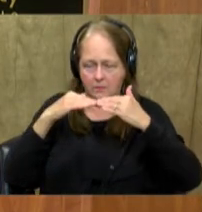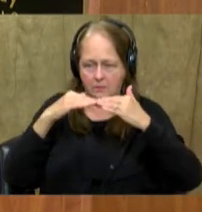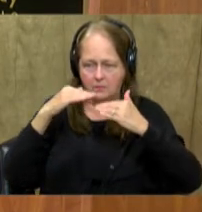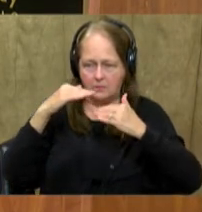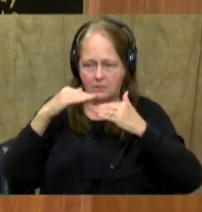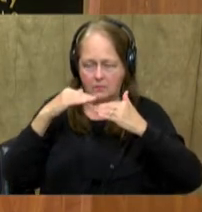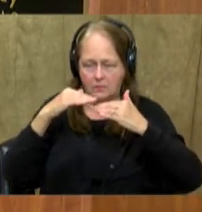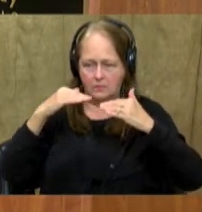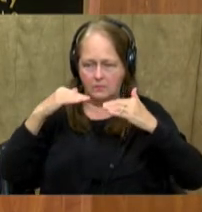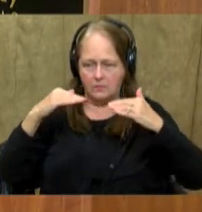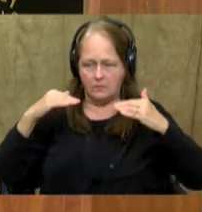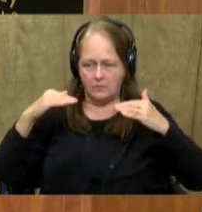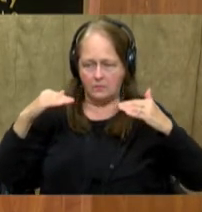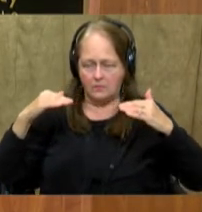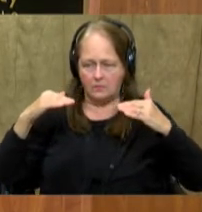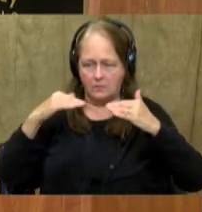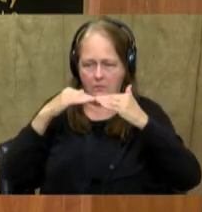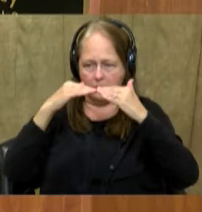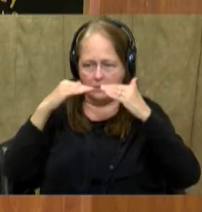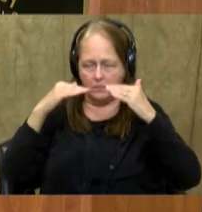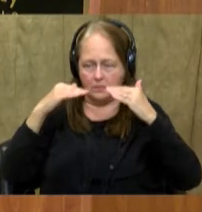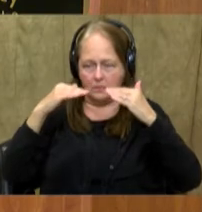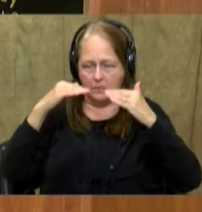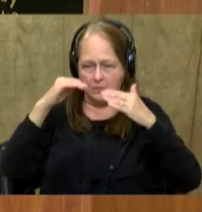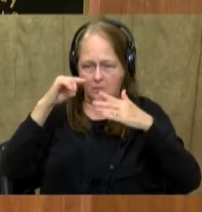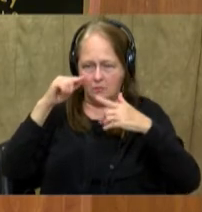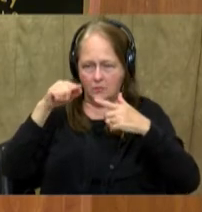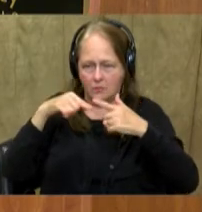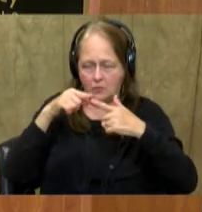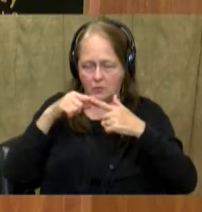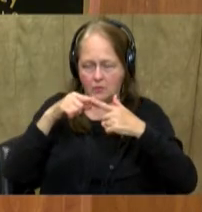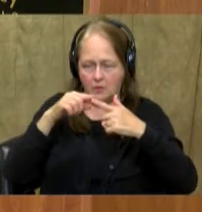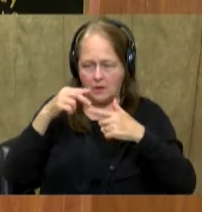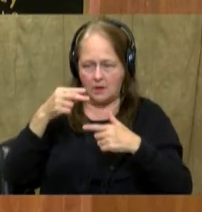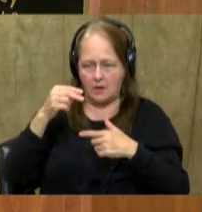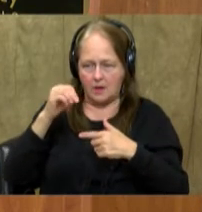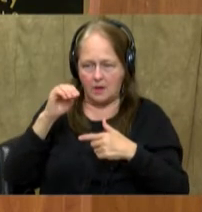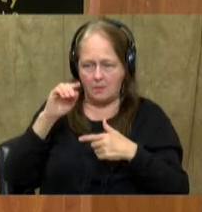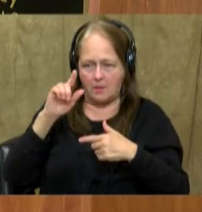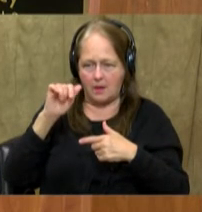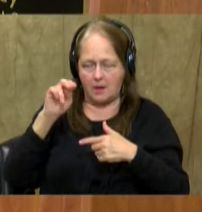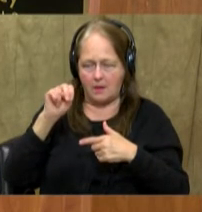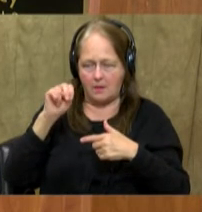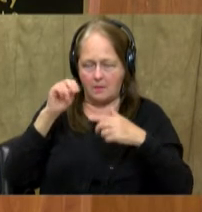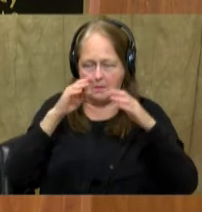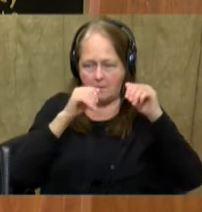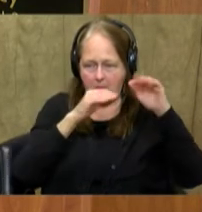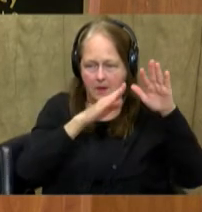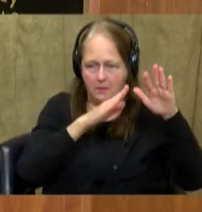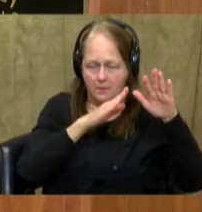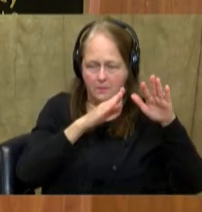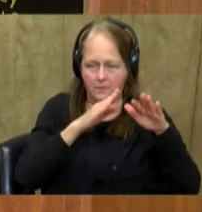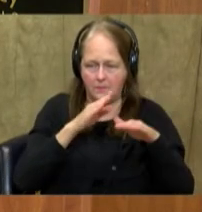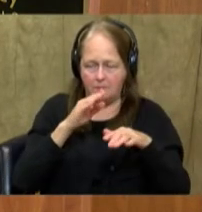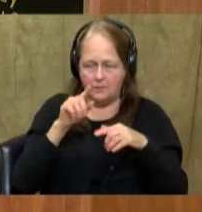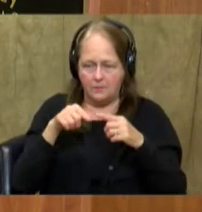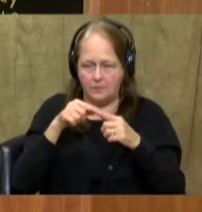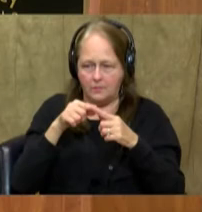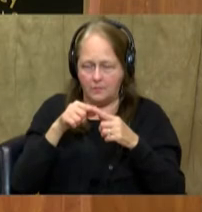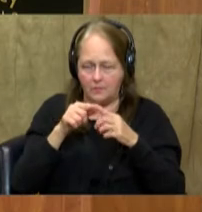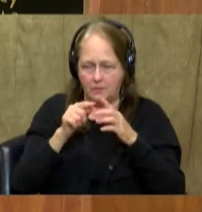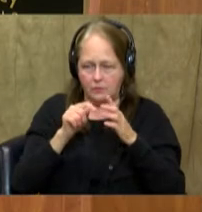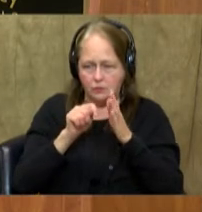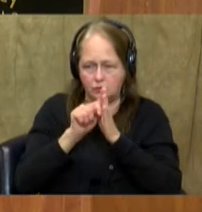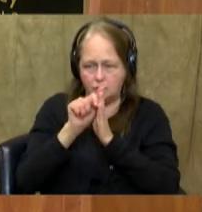kind of basically crashed into the Eurasian plate, which formed the Himalaya Mountains. So speaking of the Himalayas, the